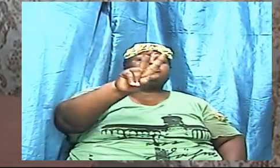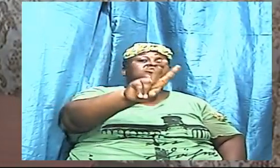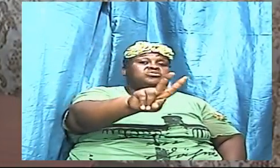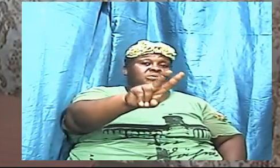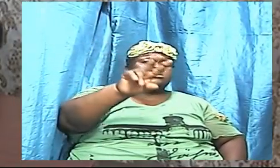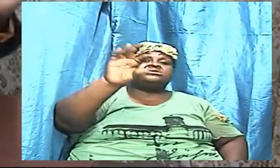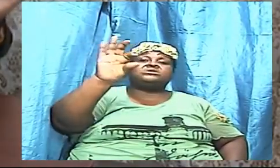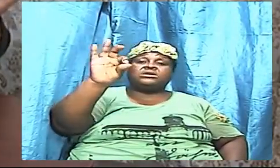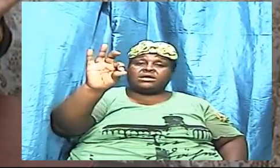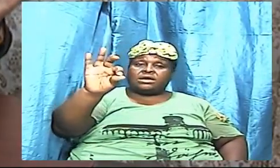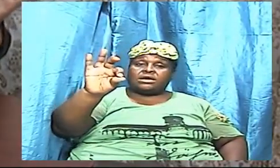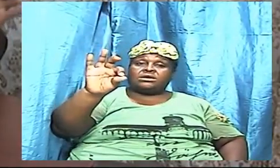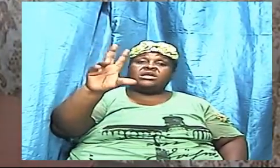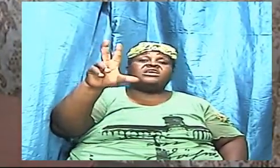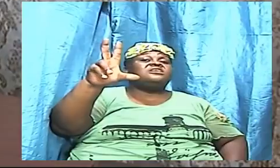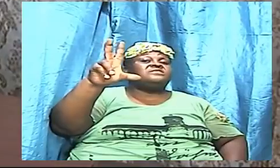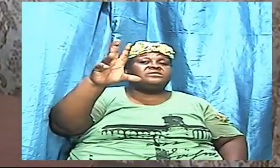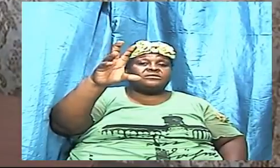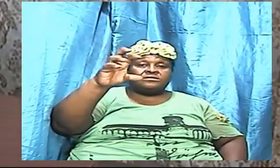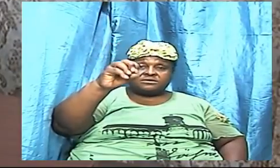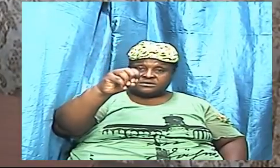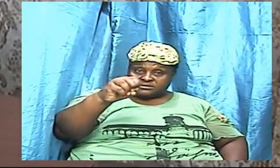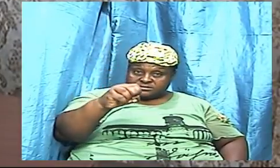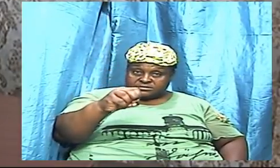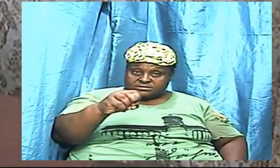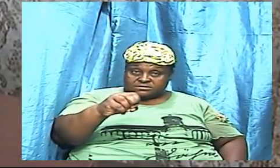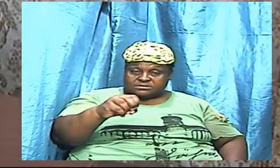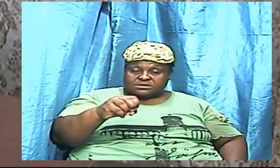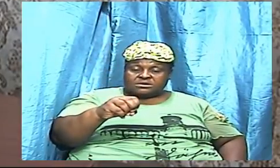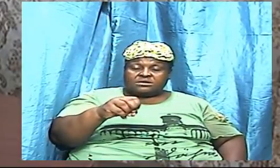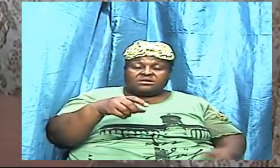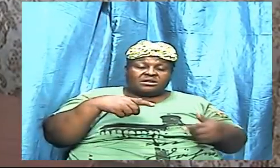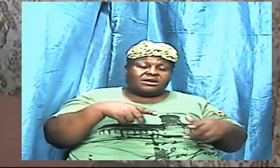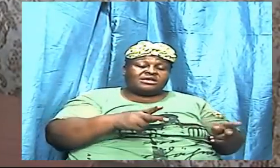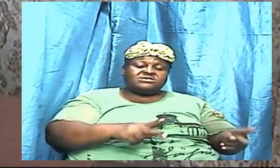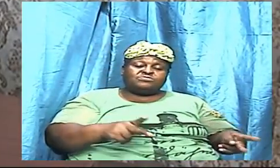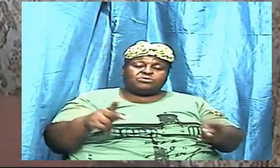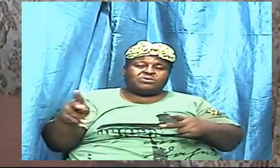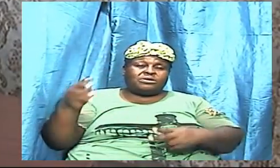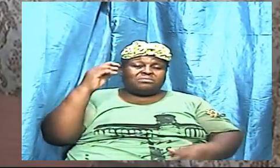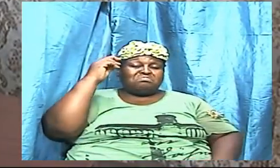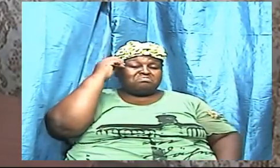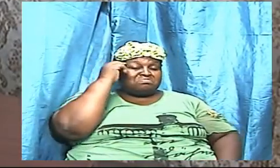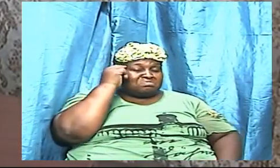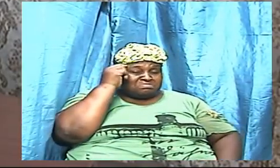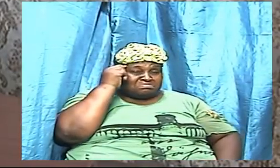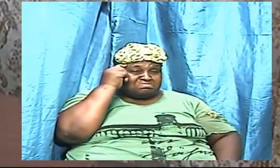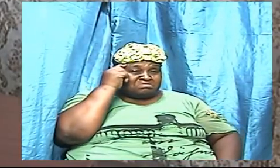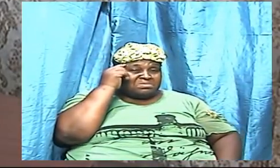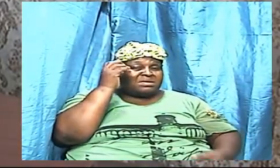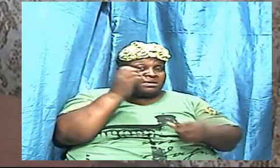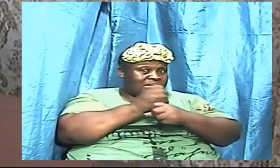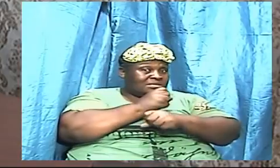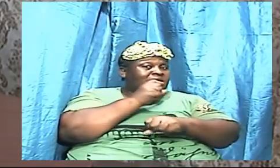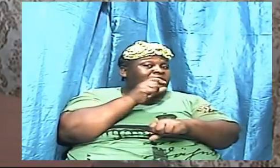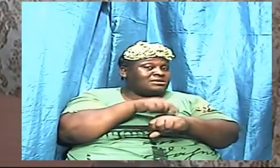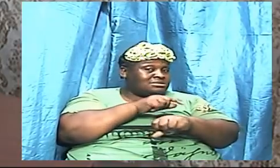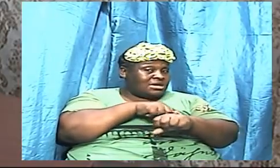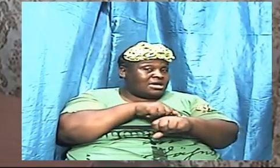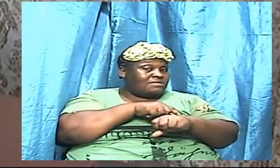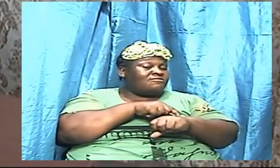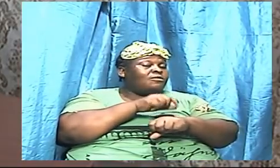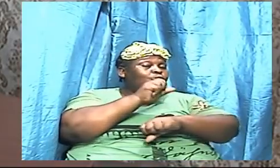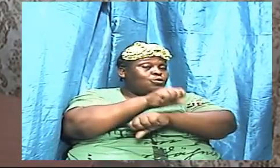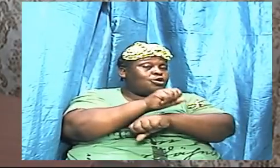put it in our schedules let's prepare mentally for it take time off work if we